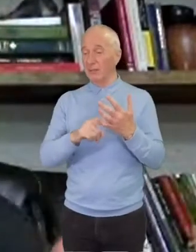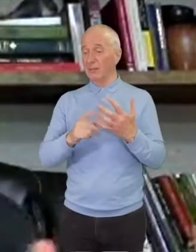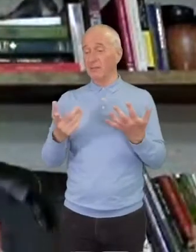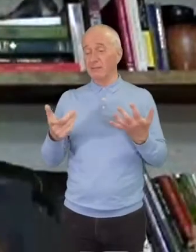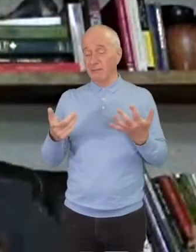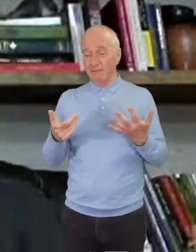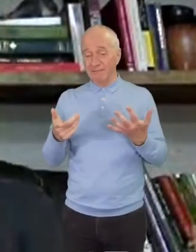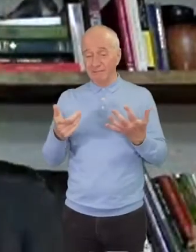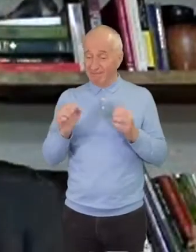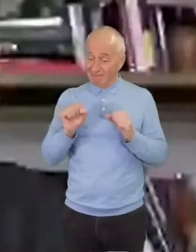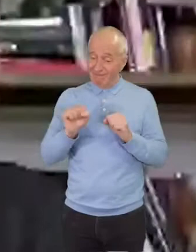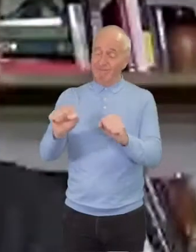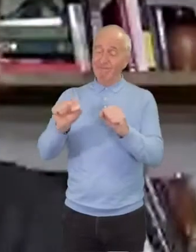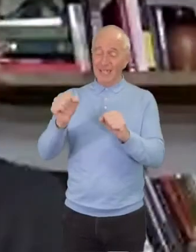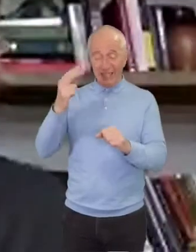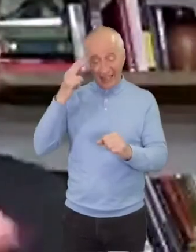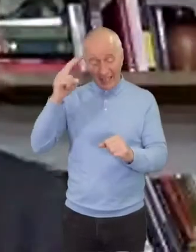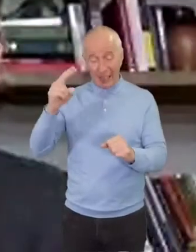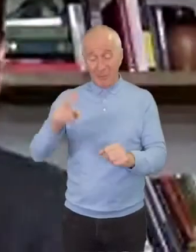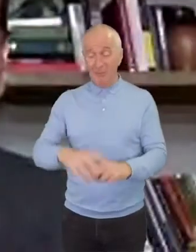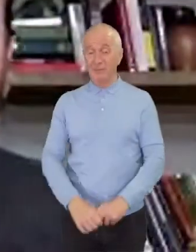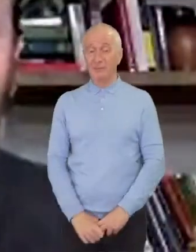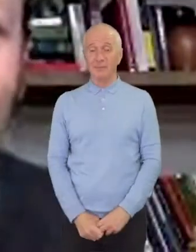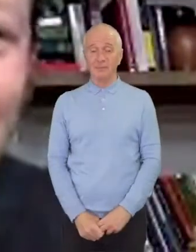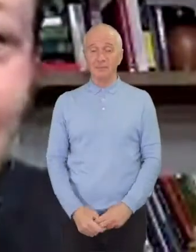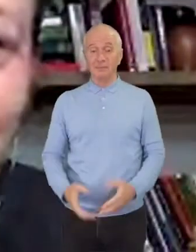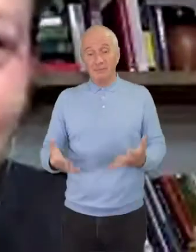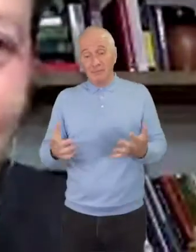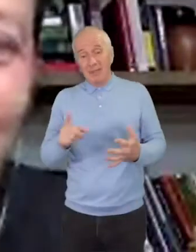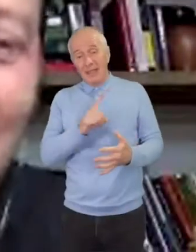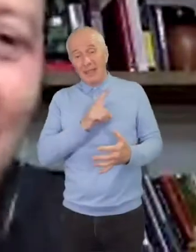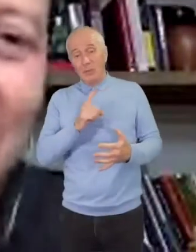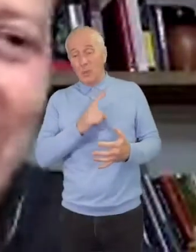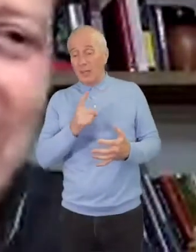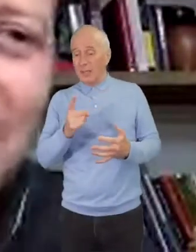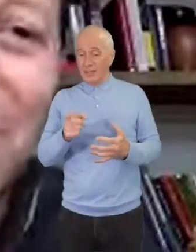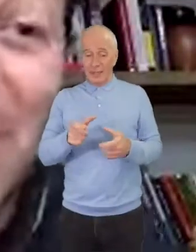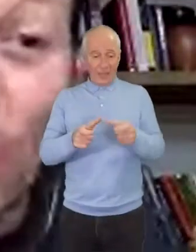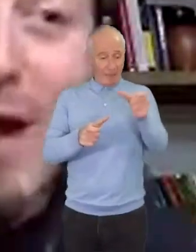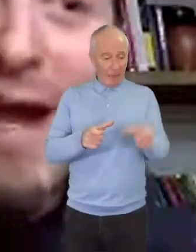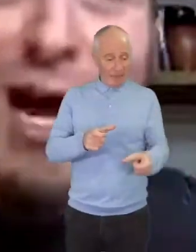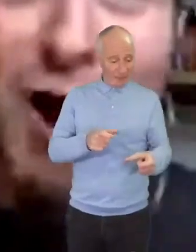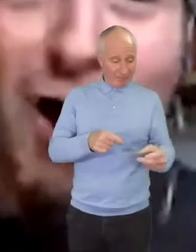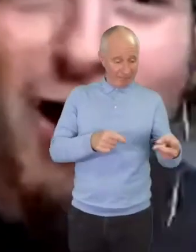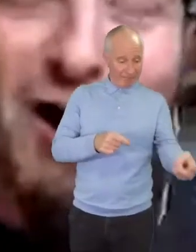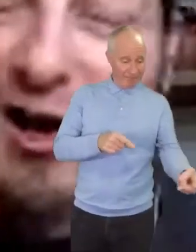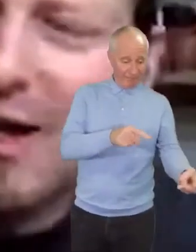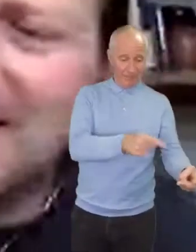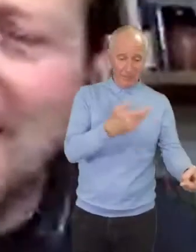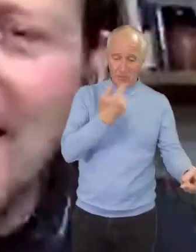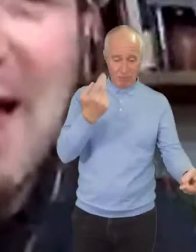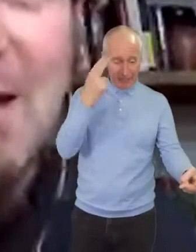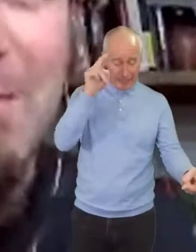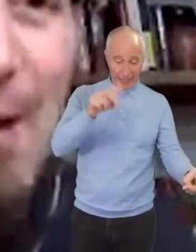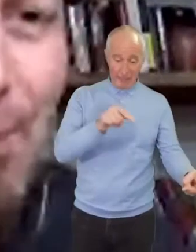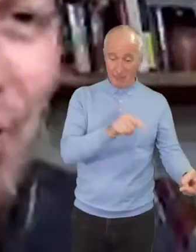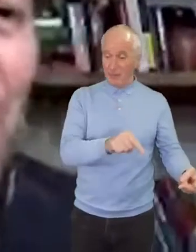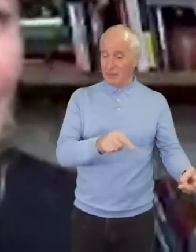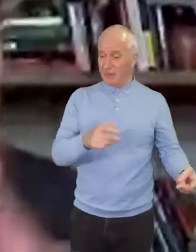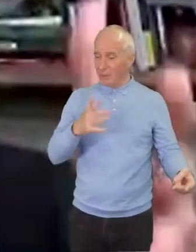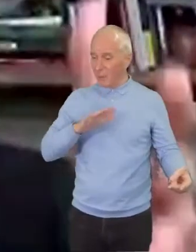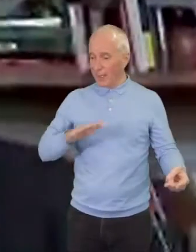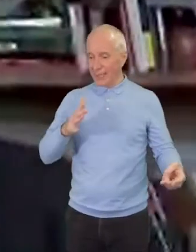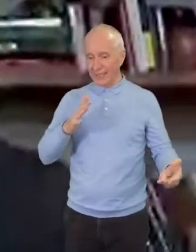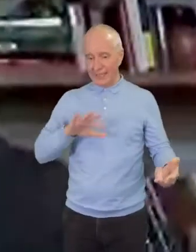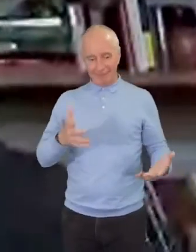And so maybe a part of why the person in the ditch doesn't have a name is that we are to name that